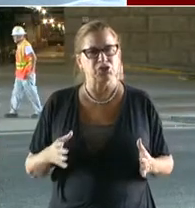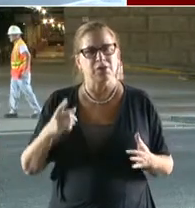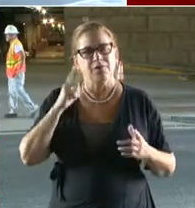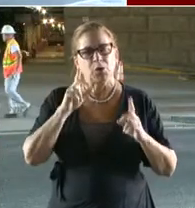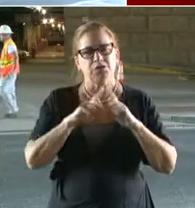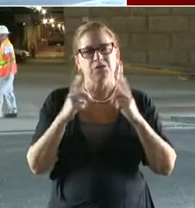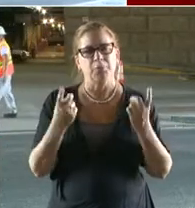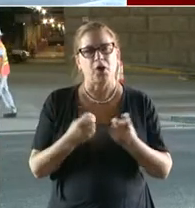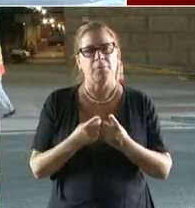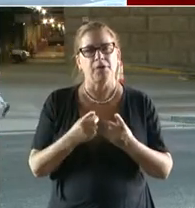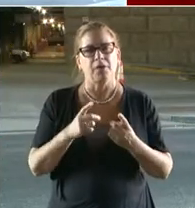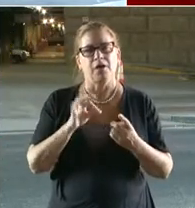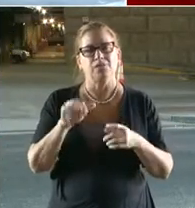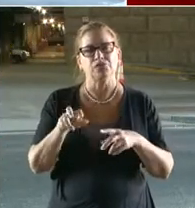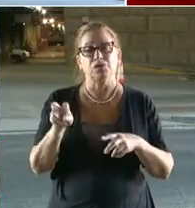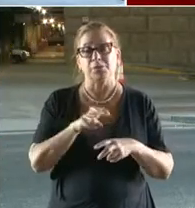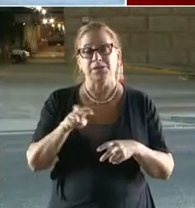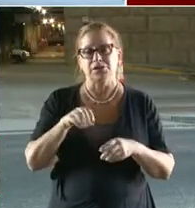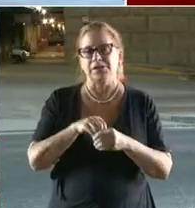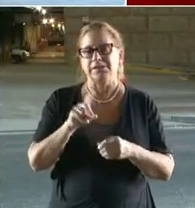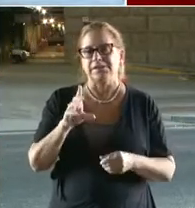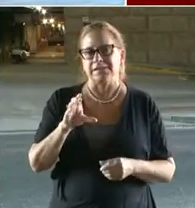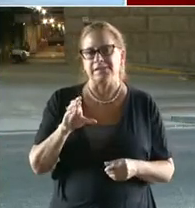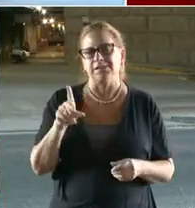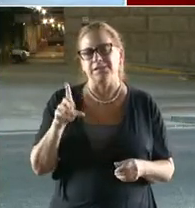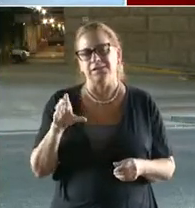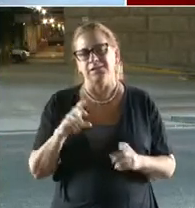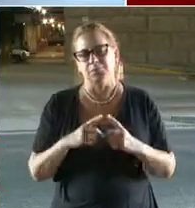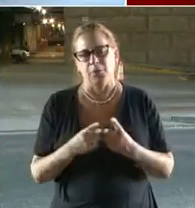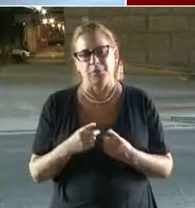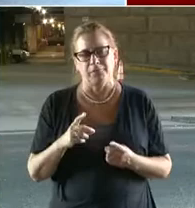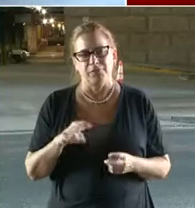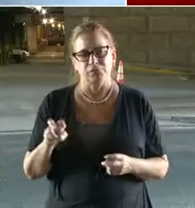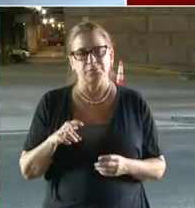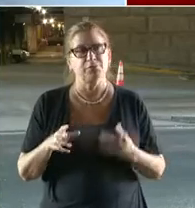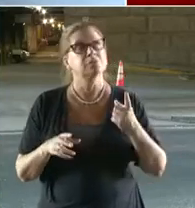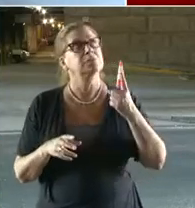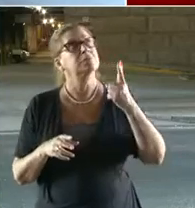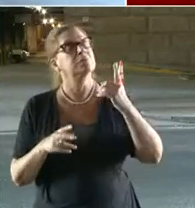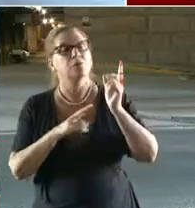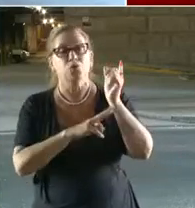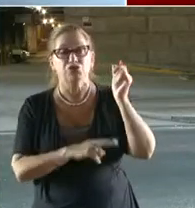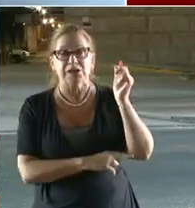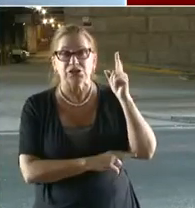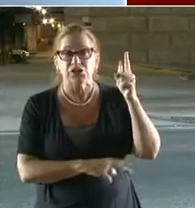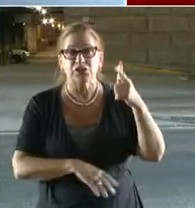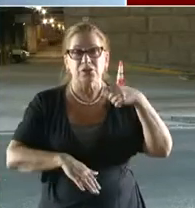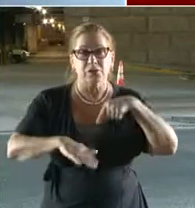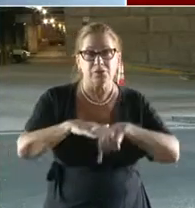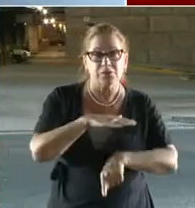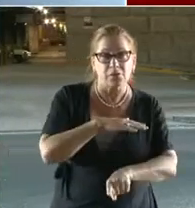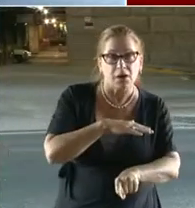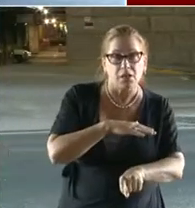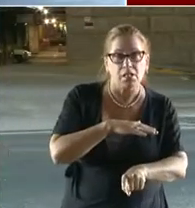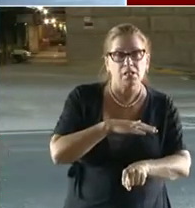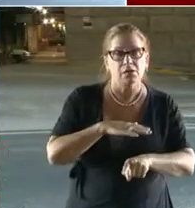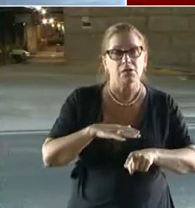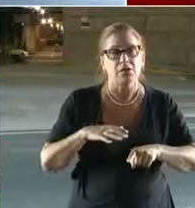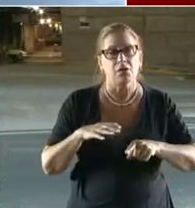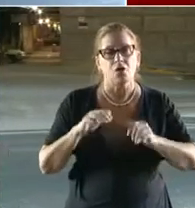understanding of how we ensure that our bridges and our tunnels remain safe for all residents and visitors to use every day.